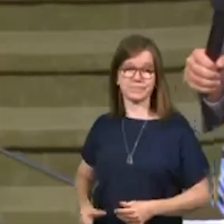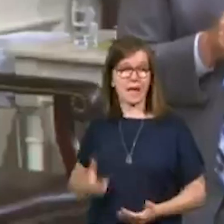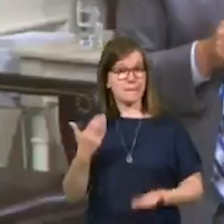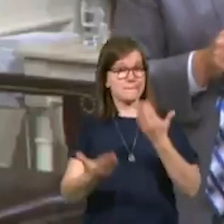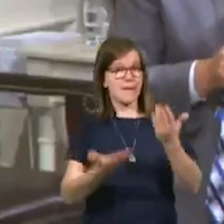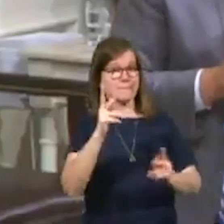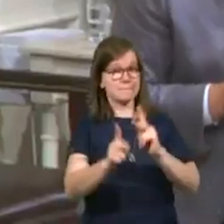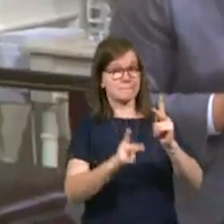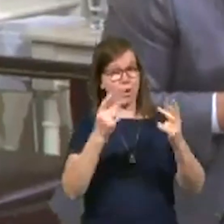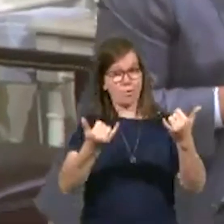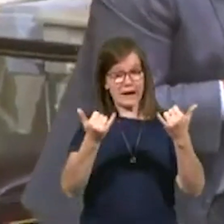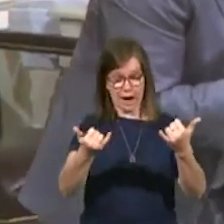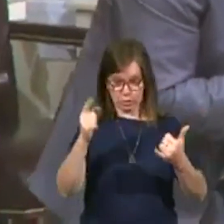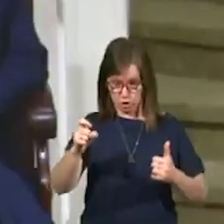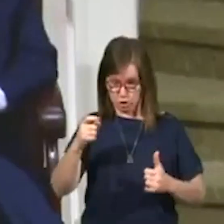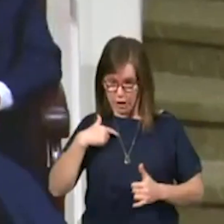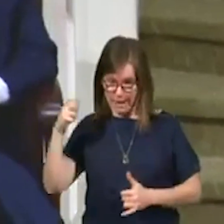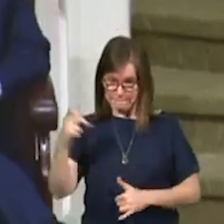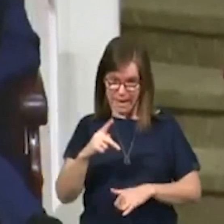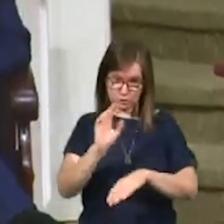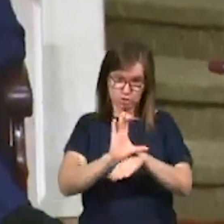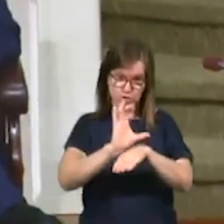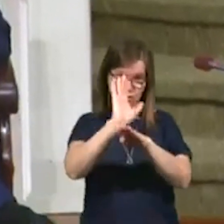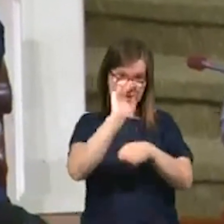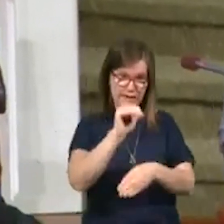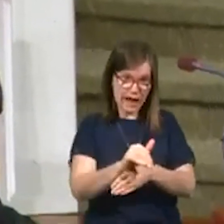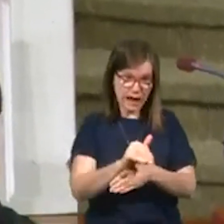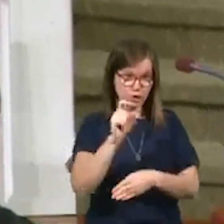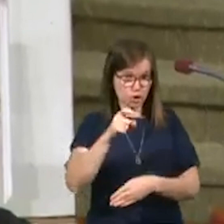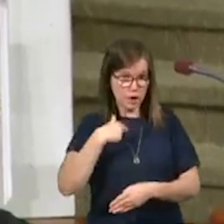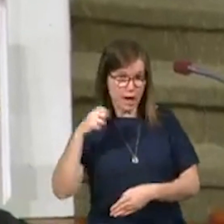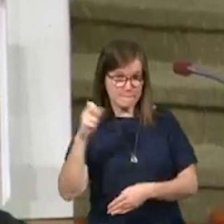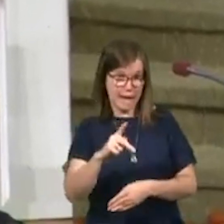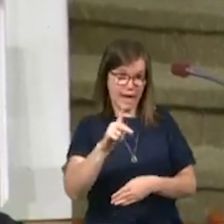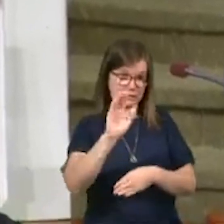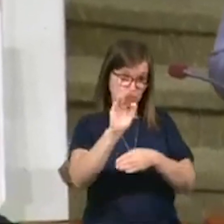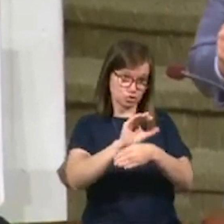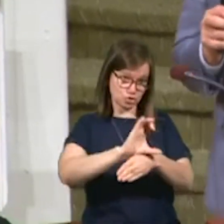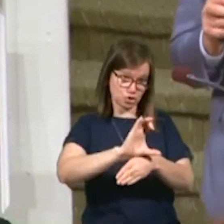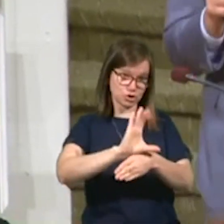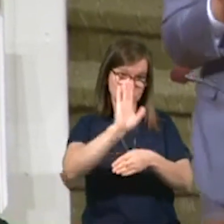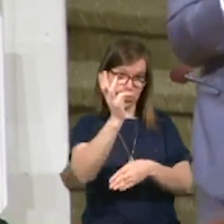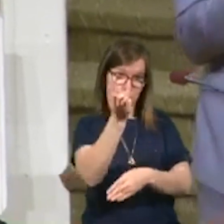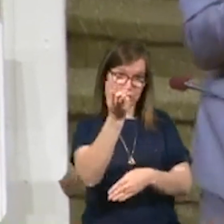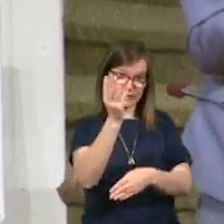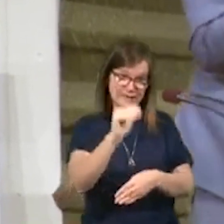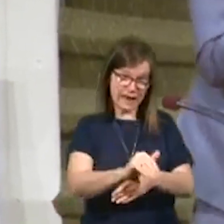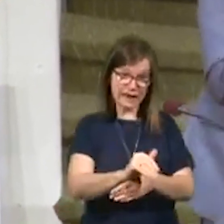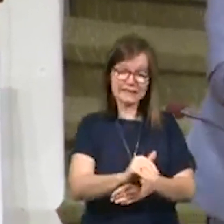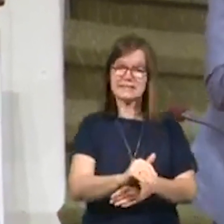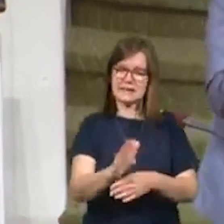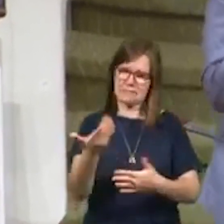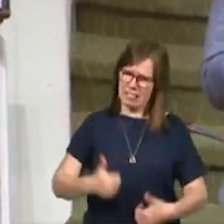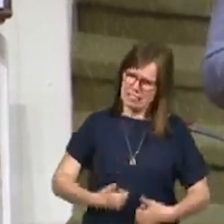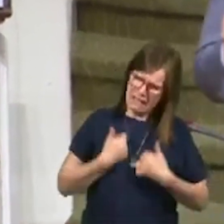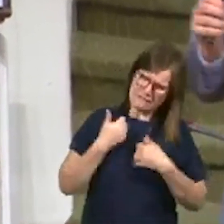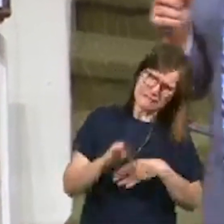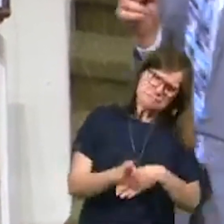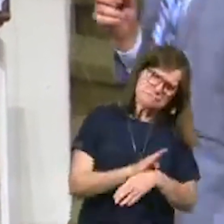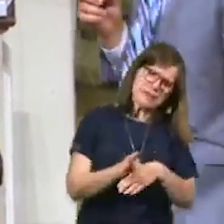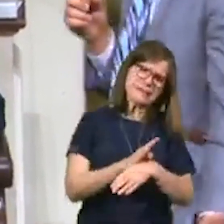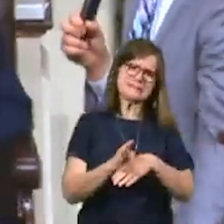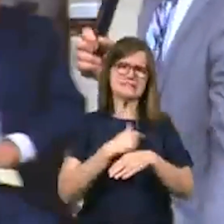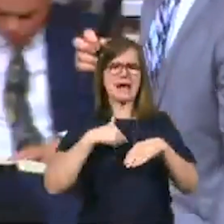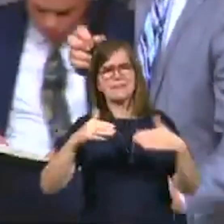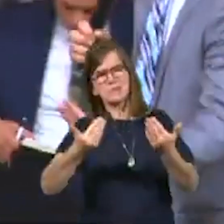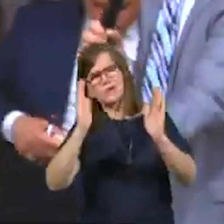people right now, you know, should I come back to church on Sunday night? Should I come back to church on Wednesday night? I mean, life is busy and I'm